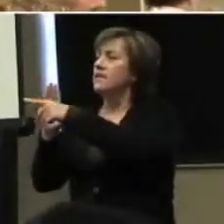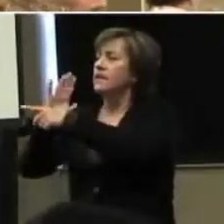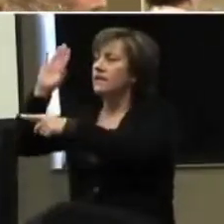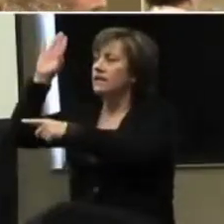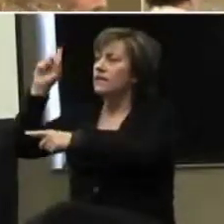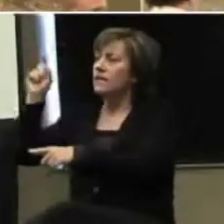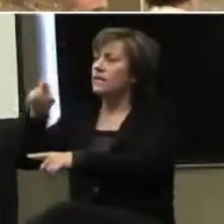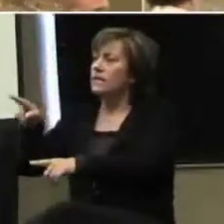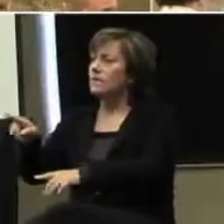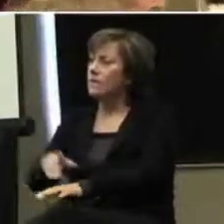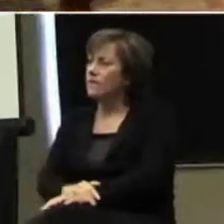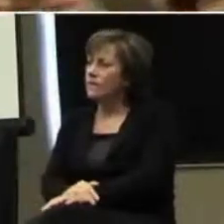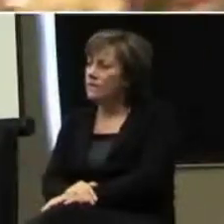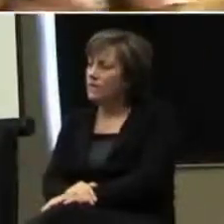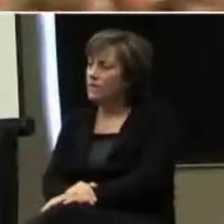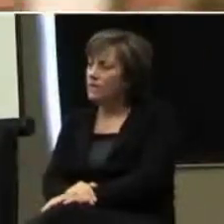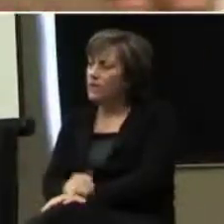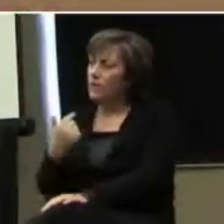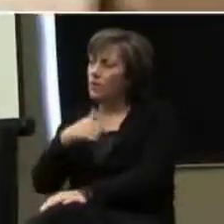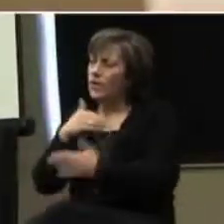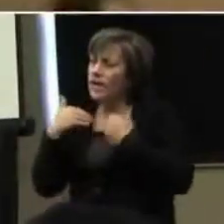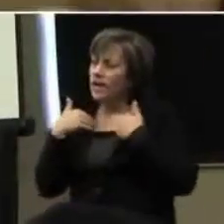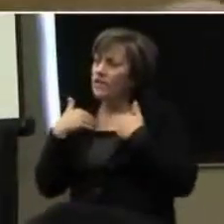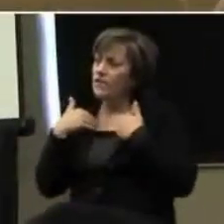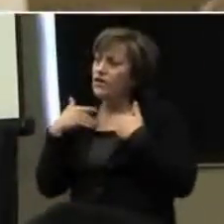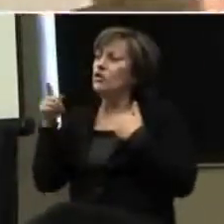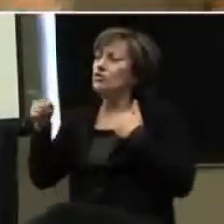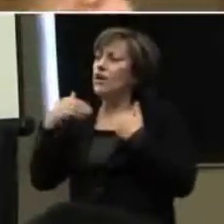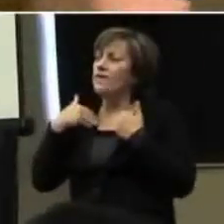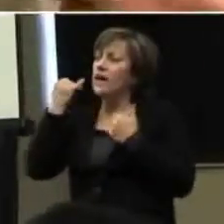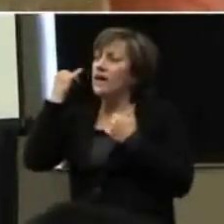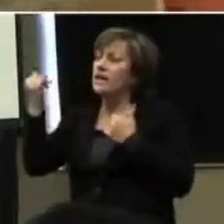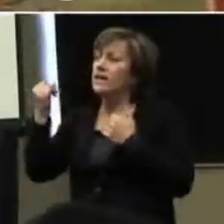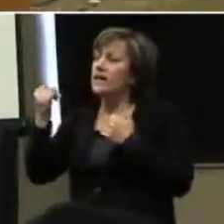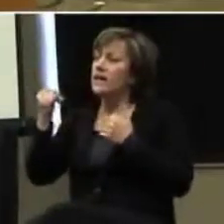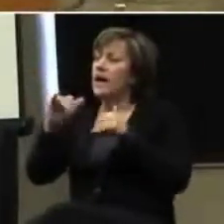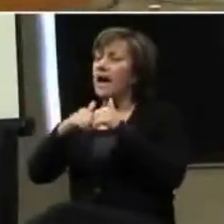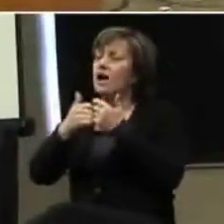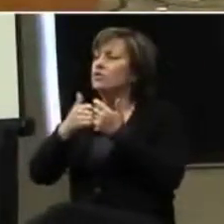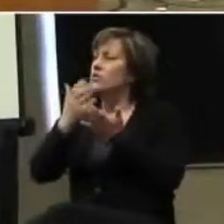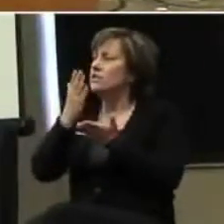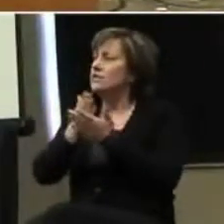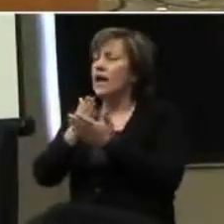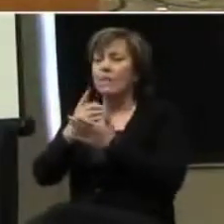have a question. Do you have some ideas of how you stop just doing nose picking?